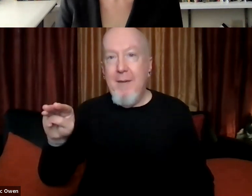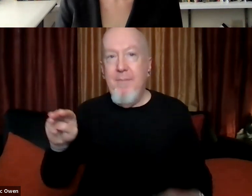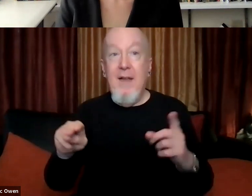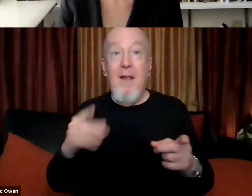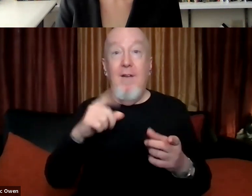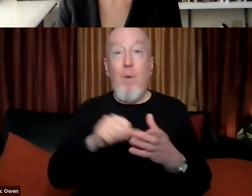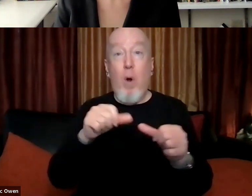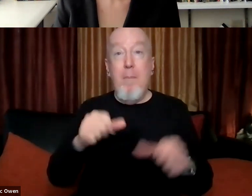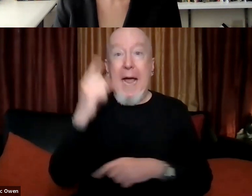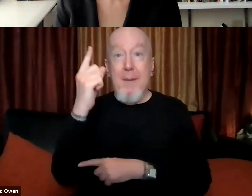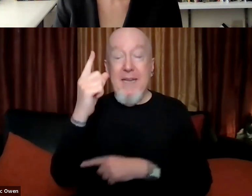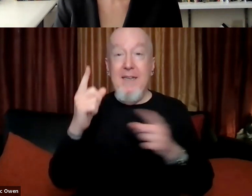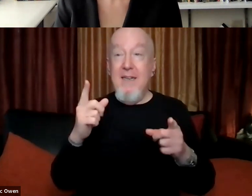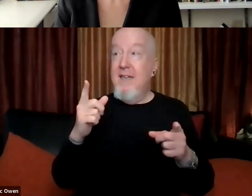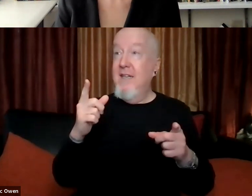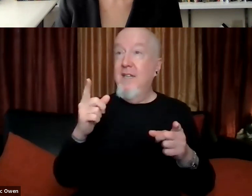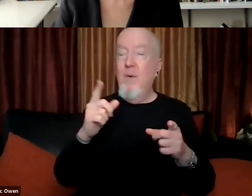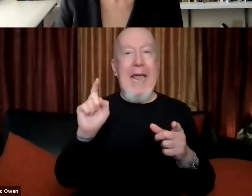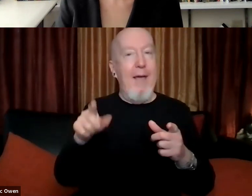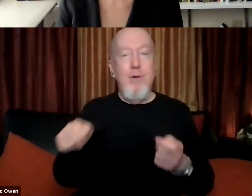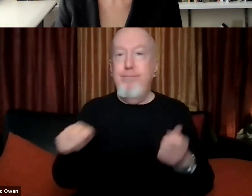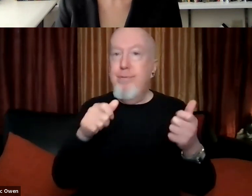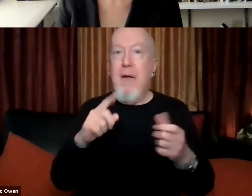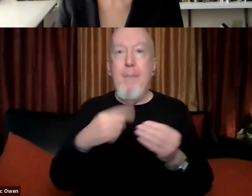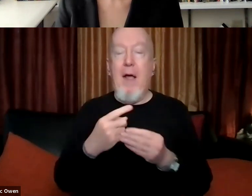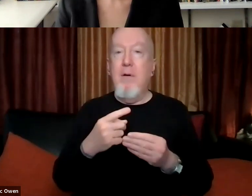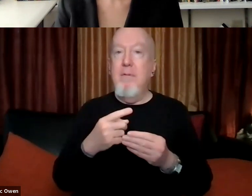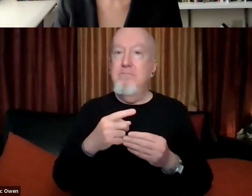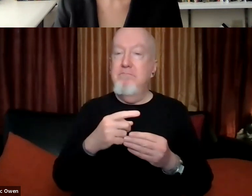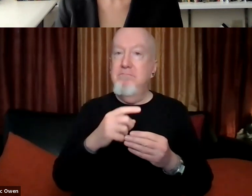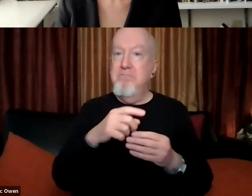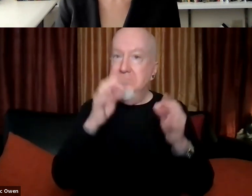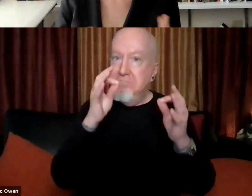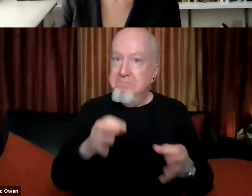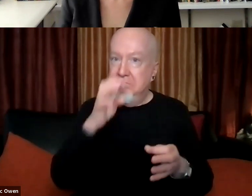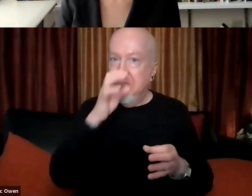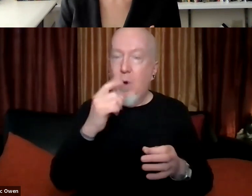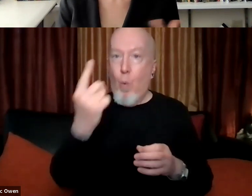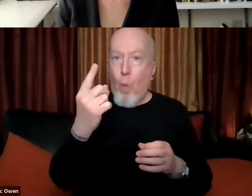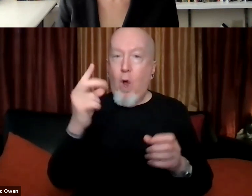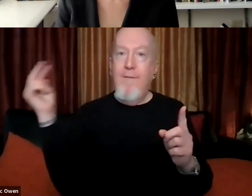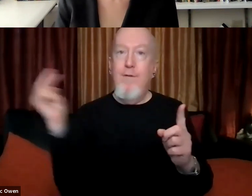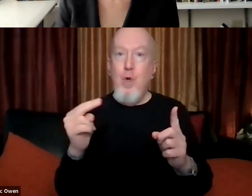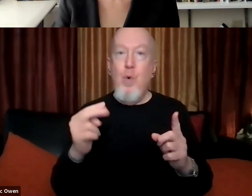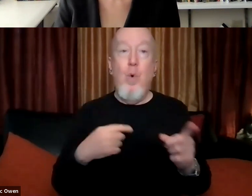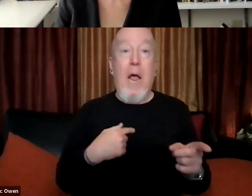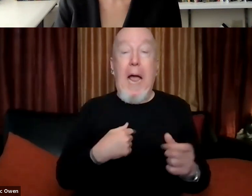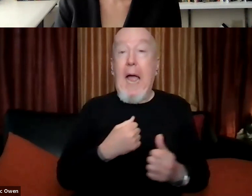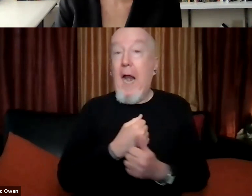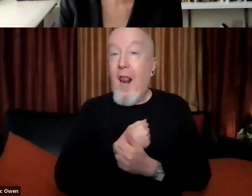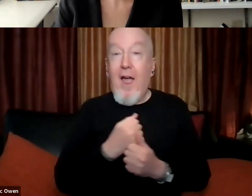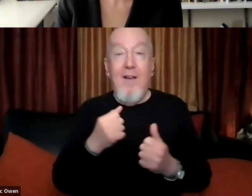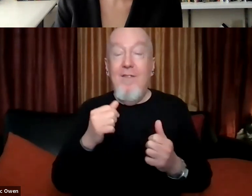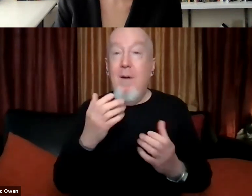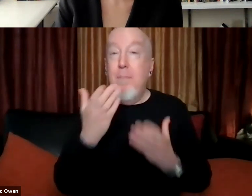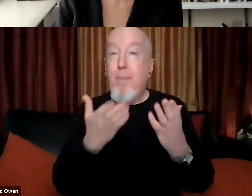point of view and their staticness. And I think I'm really excited by proposals for monuments that are coming from artists all over the country and all over the